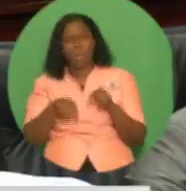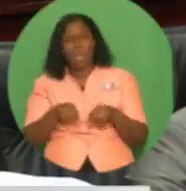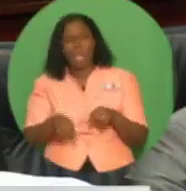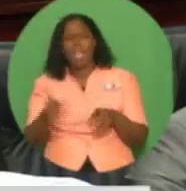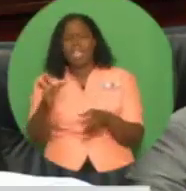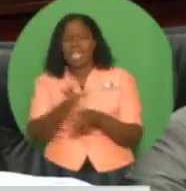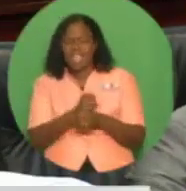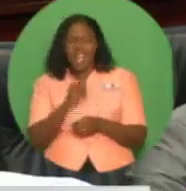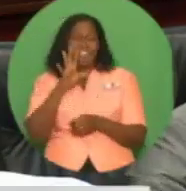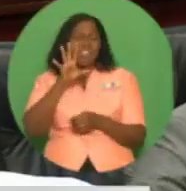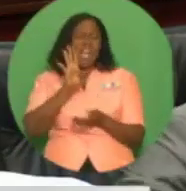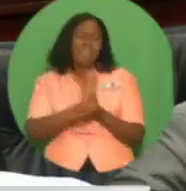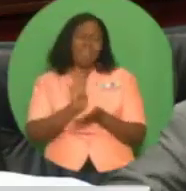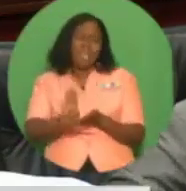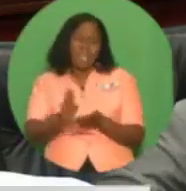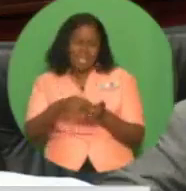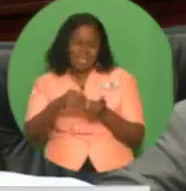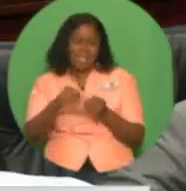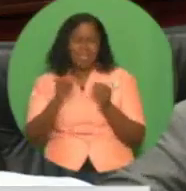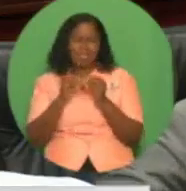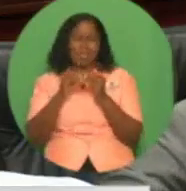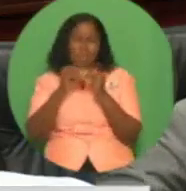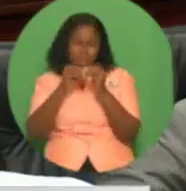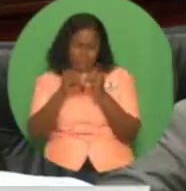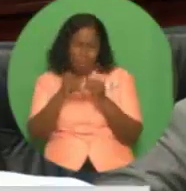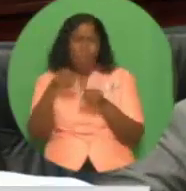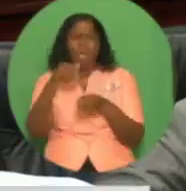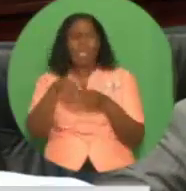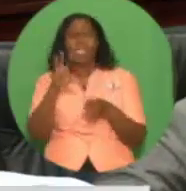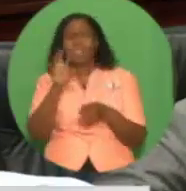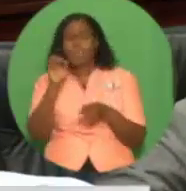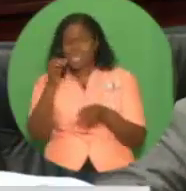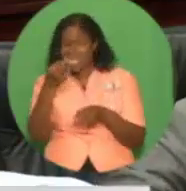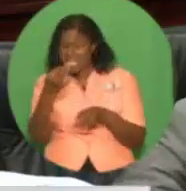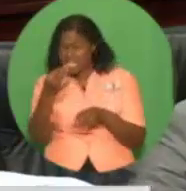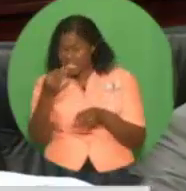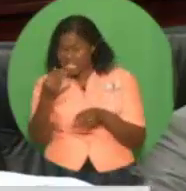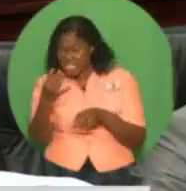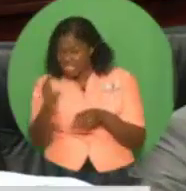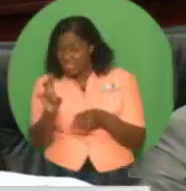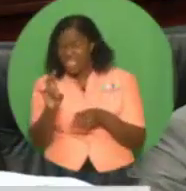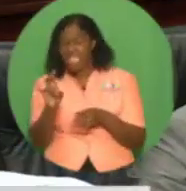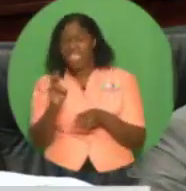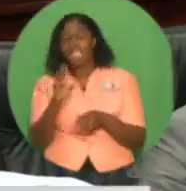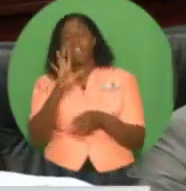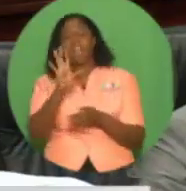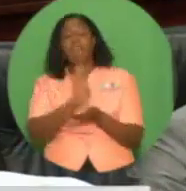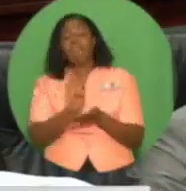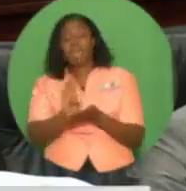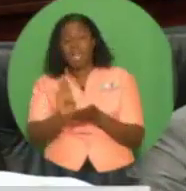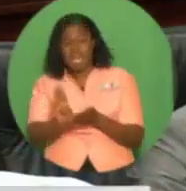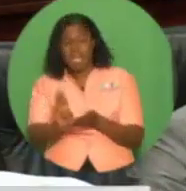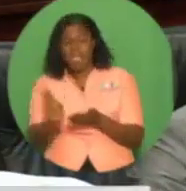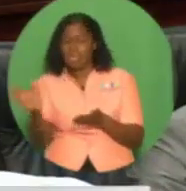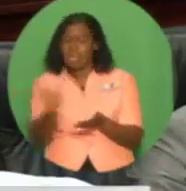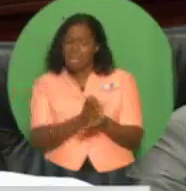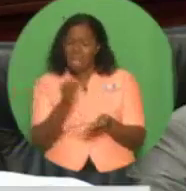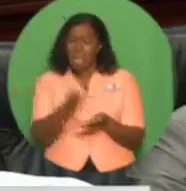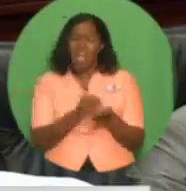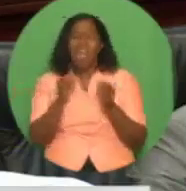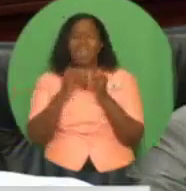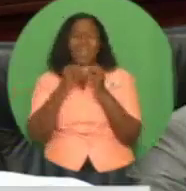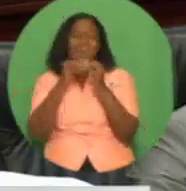than in 2017, Madam Speaker. This 5 billion increase in revenue was no easy task.